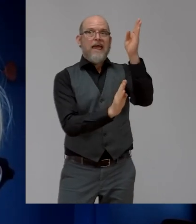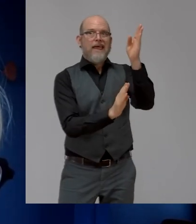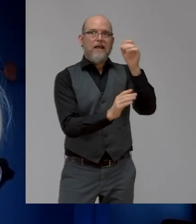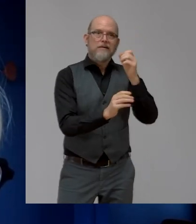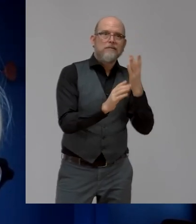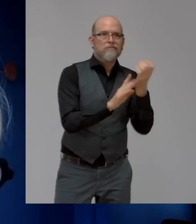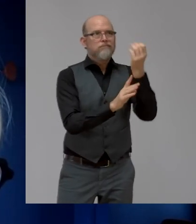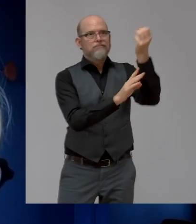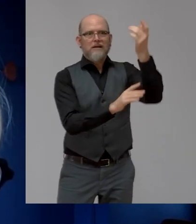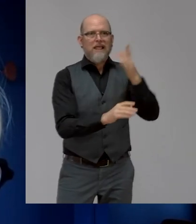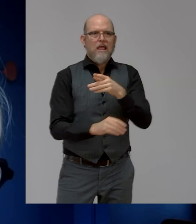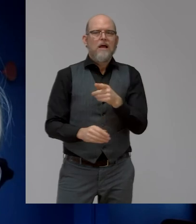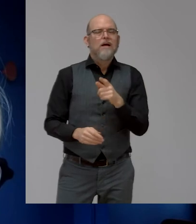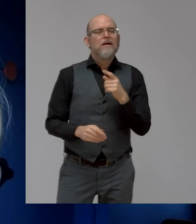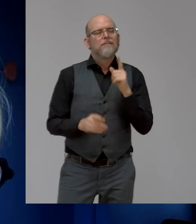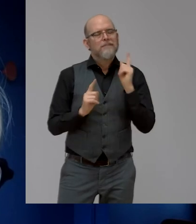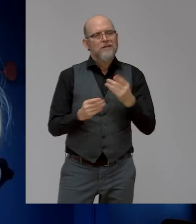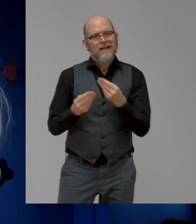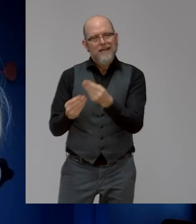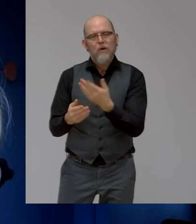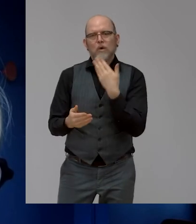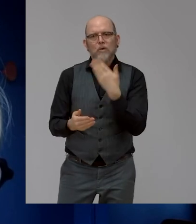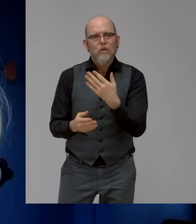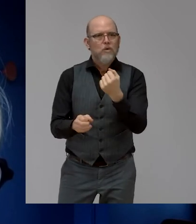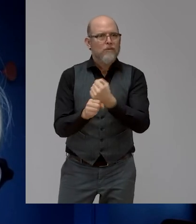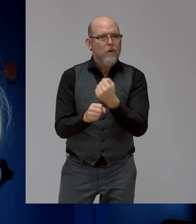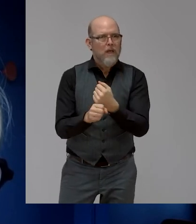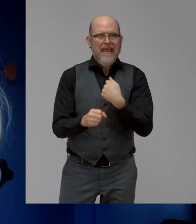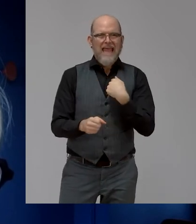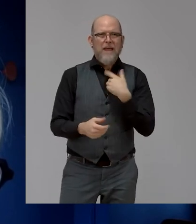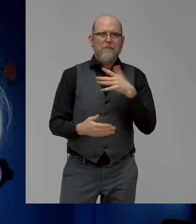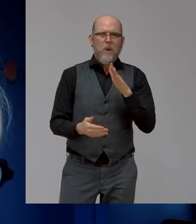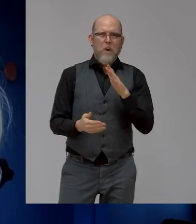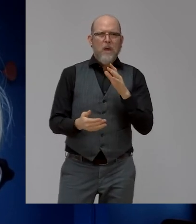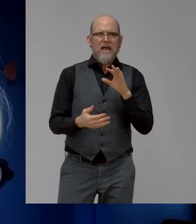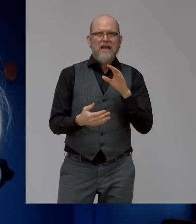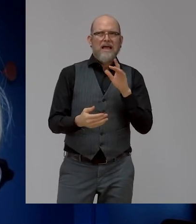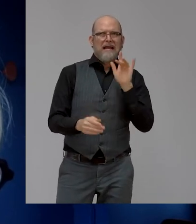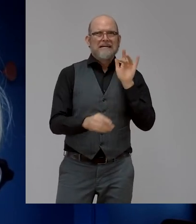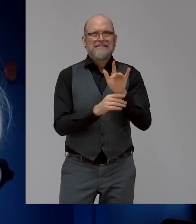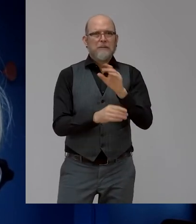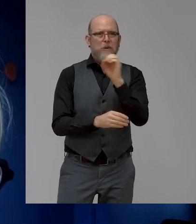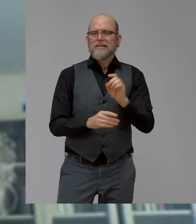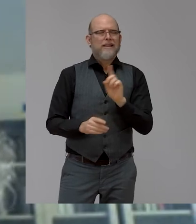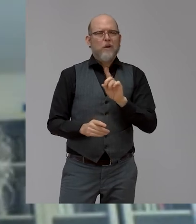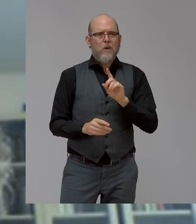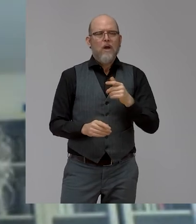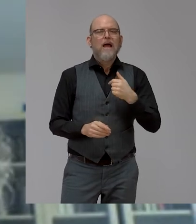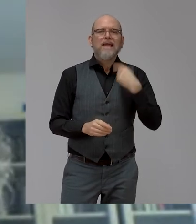But I would definitely not argue against quotas, but they need to be well designed and need to be complemented with other measures.